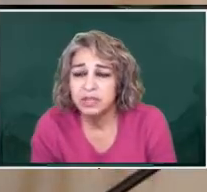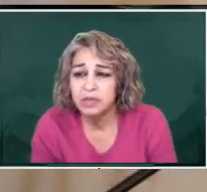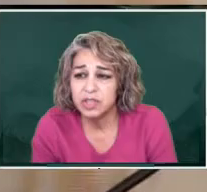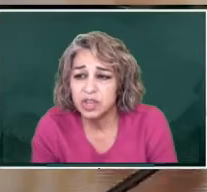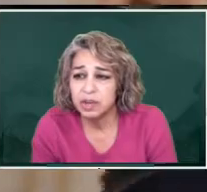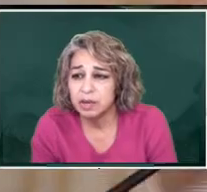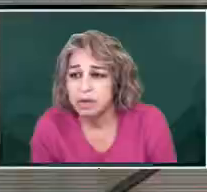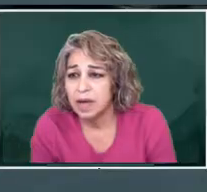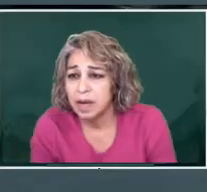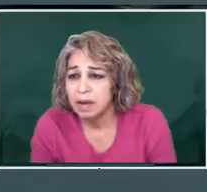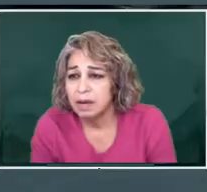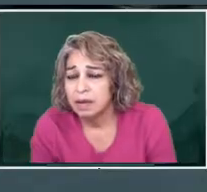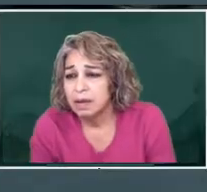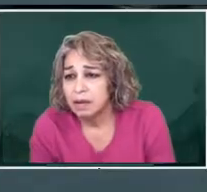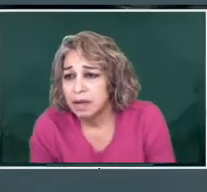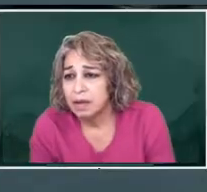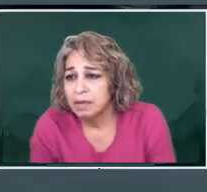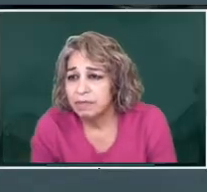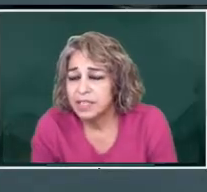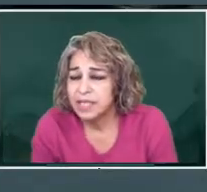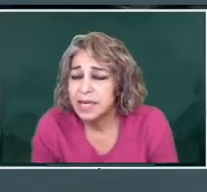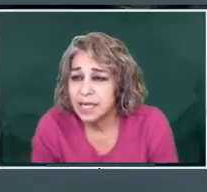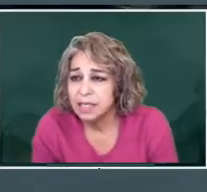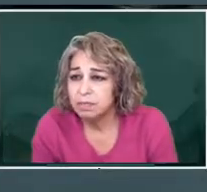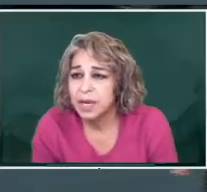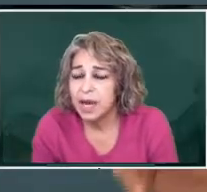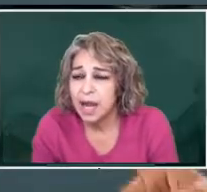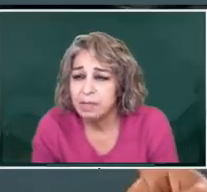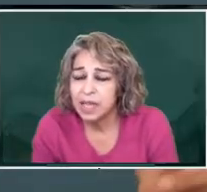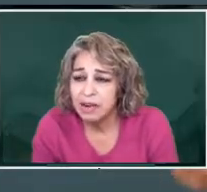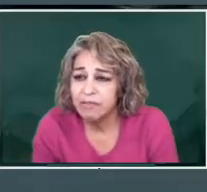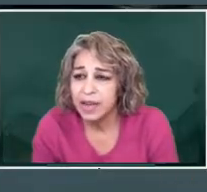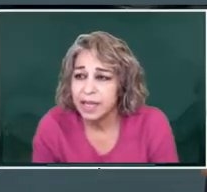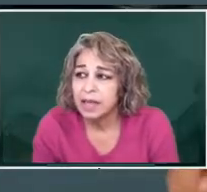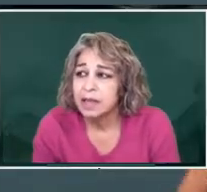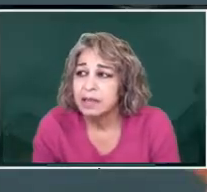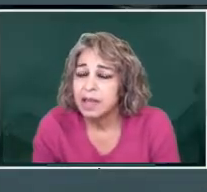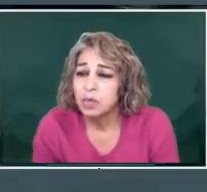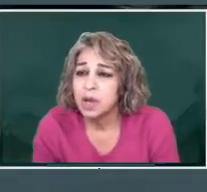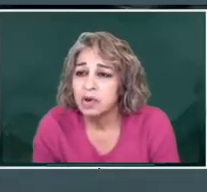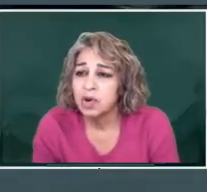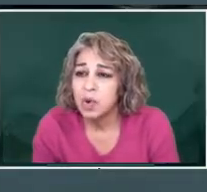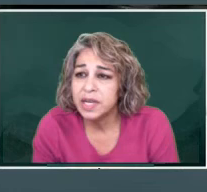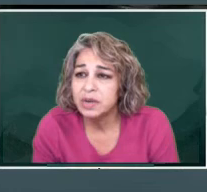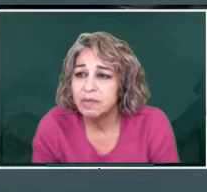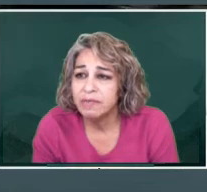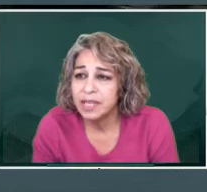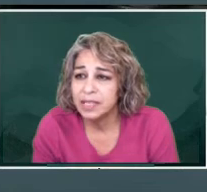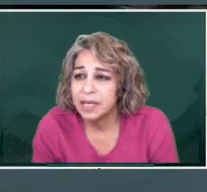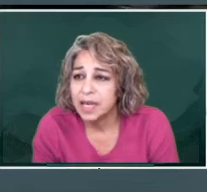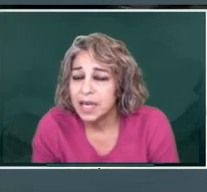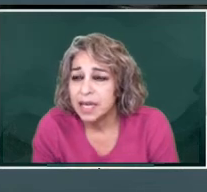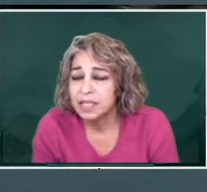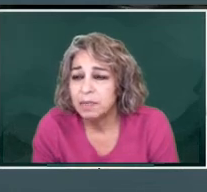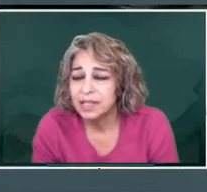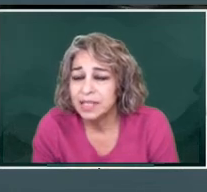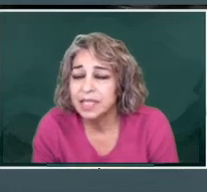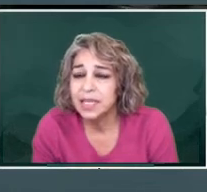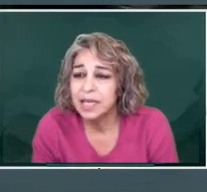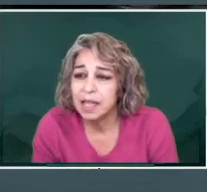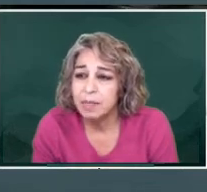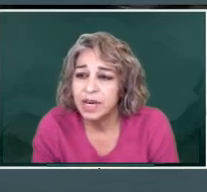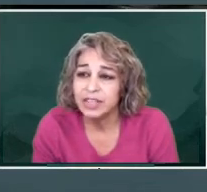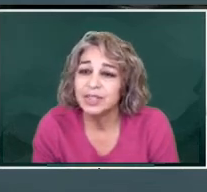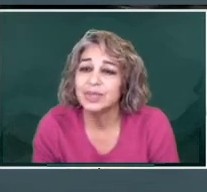just for certain vicinities, but I'm clarifying that we are going to invest. It's about